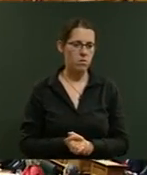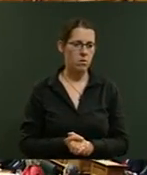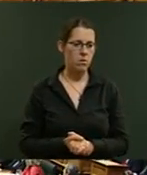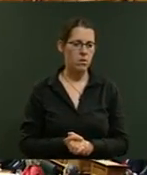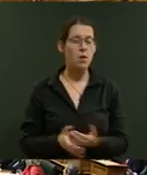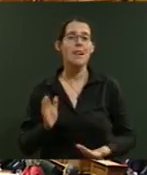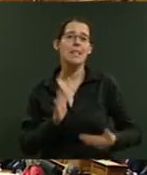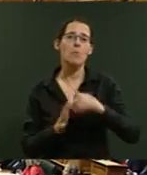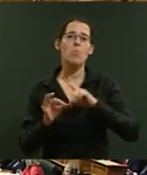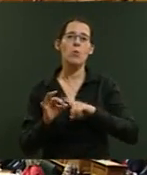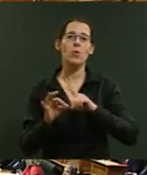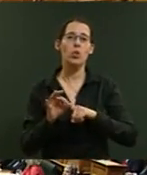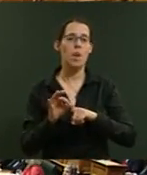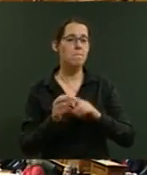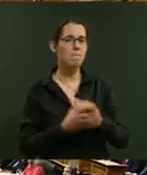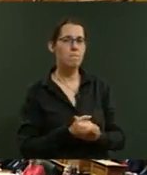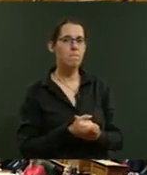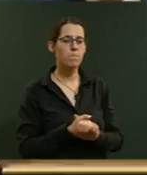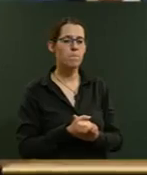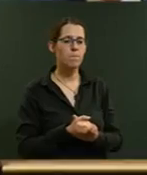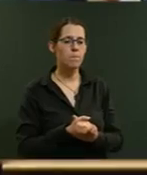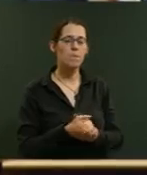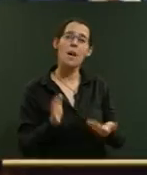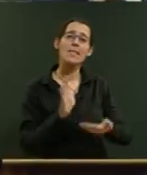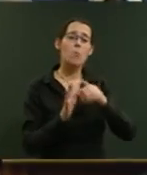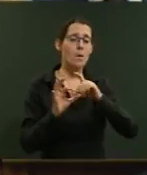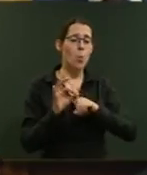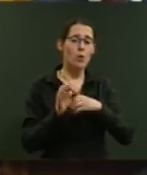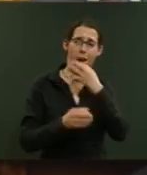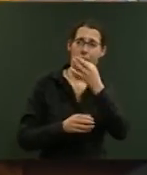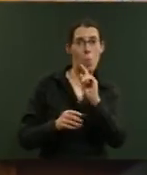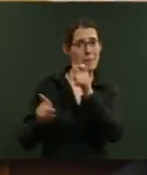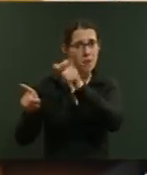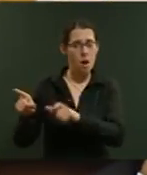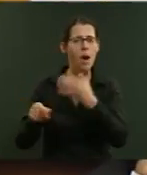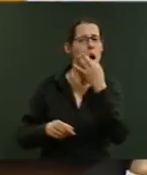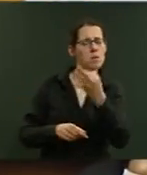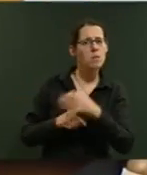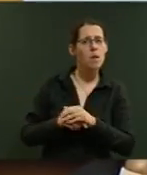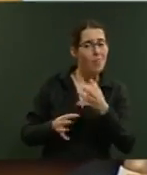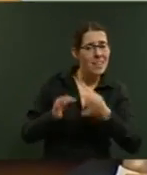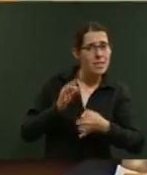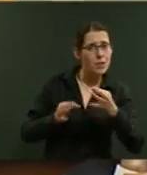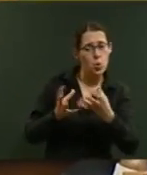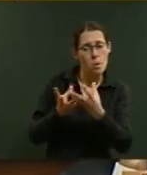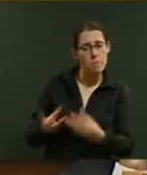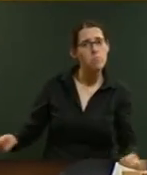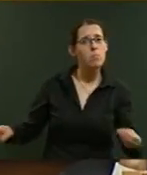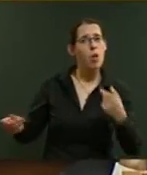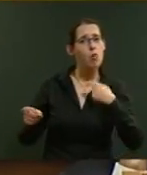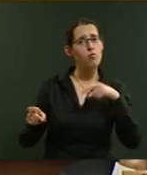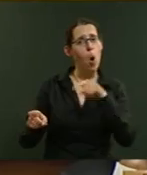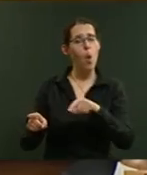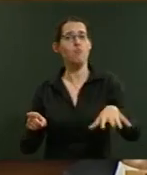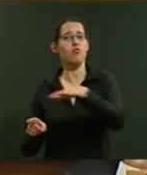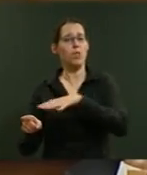Supplementary question, Louise Upstam. Supplementary question to the Minister. Will the decision to cease the role of the